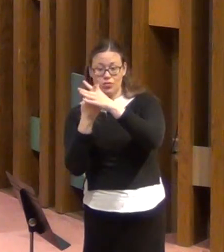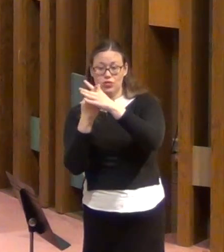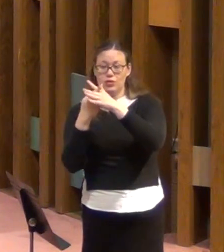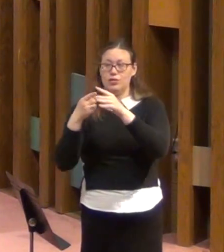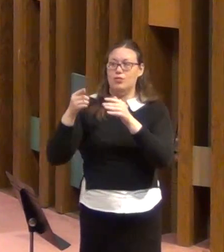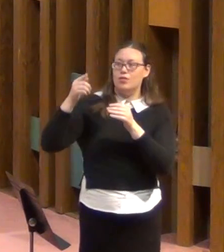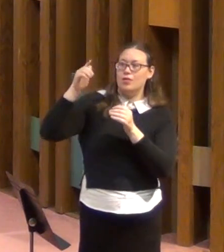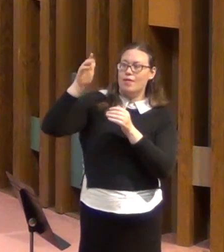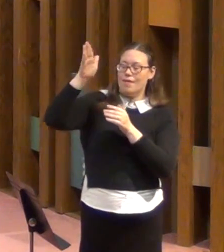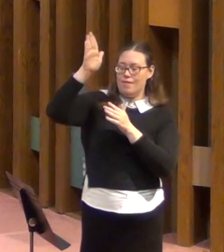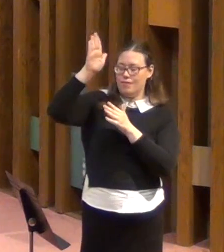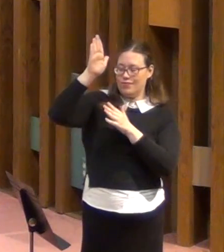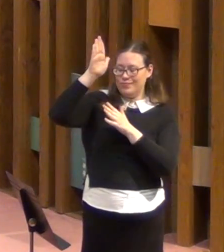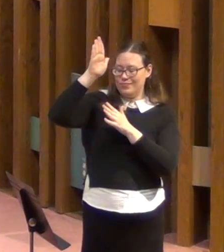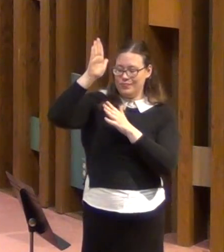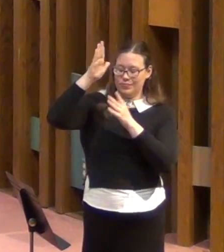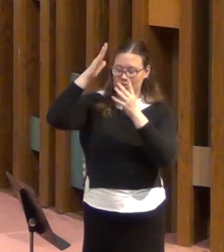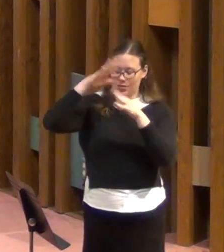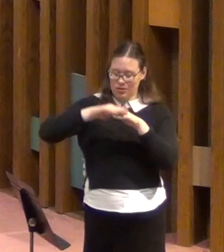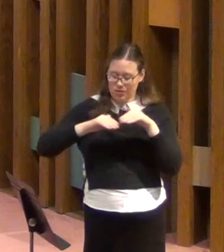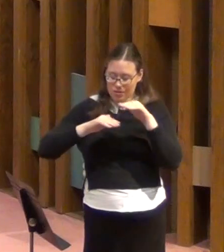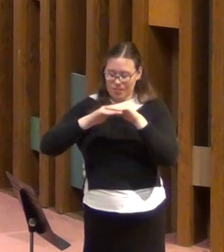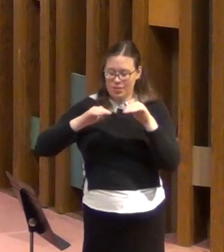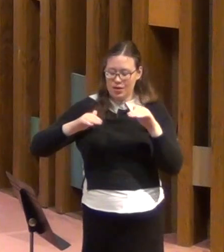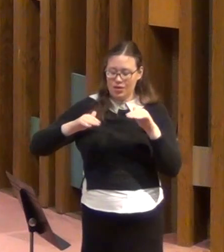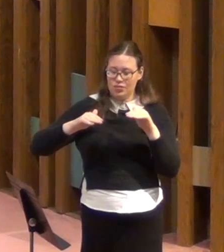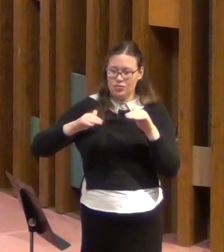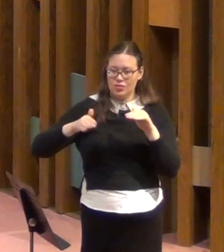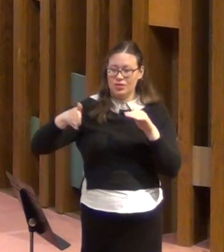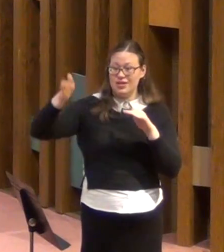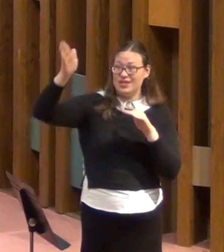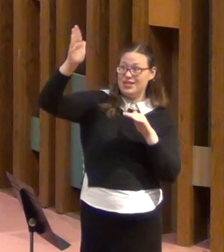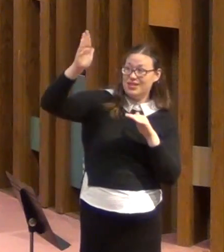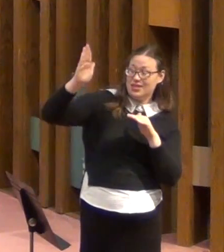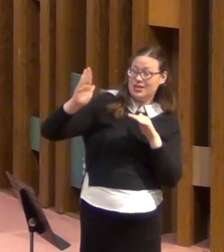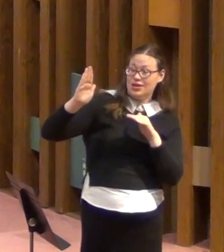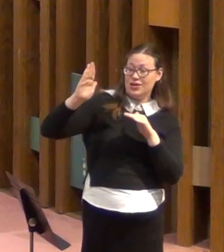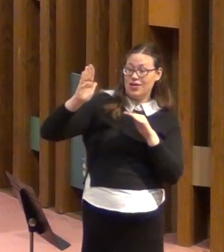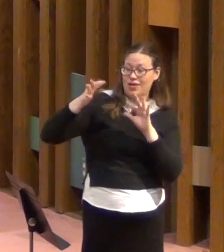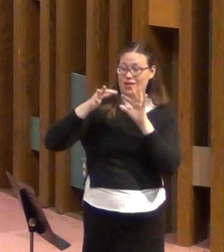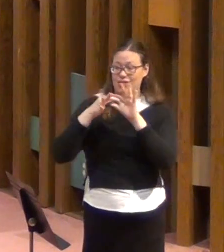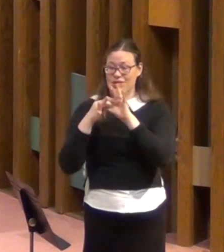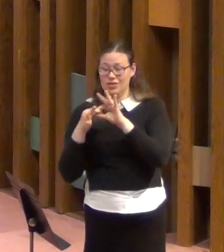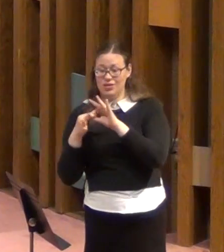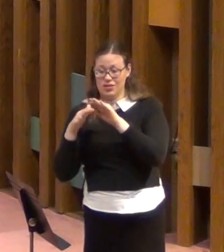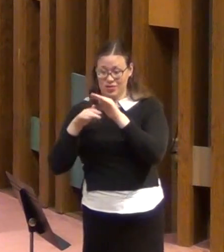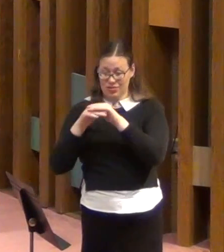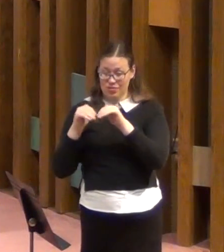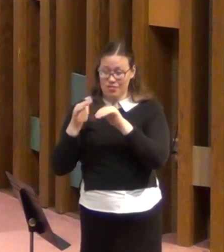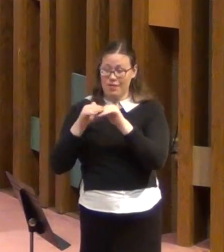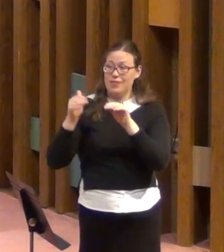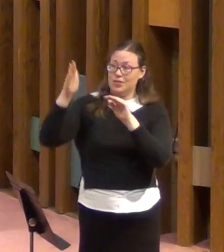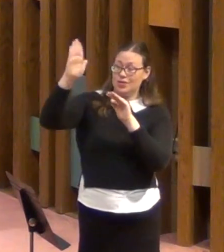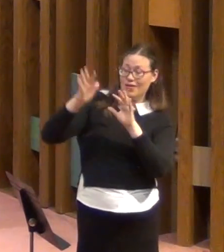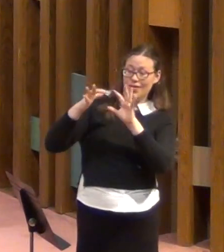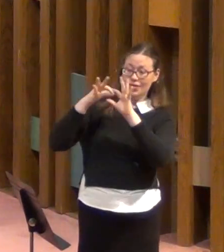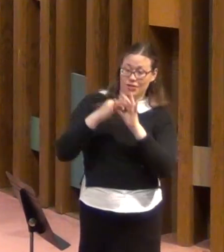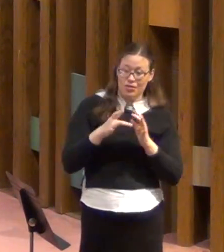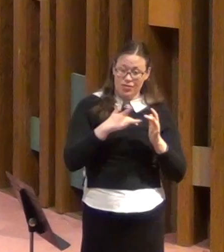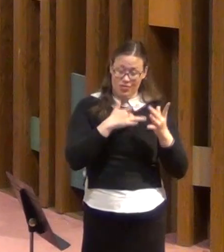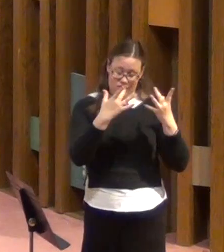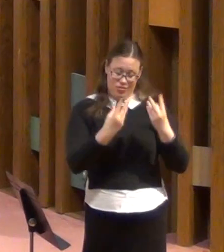The God of all comfort. Verse four, who